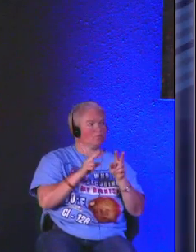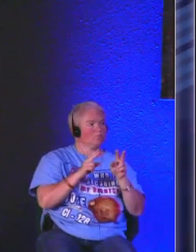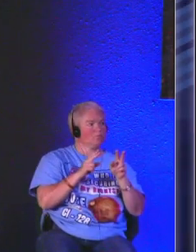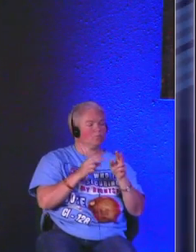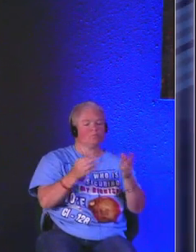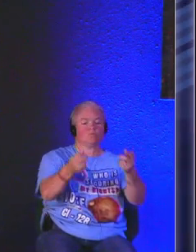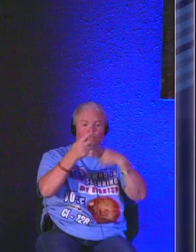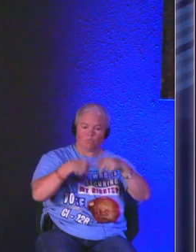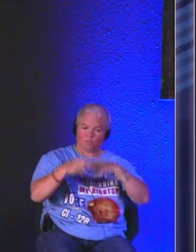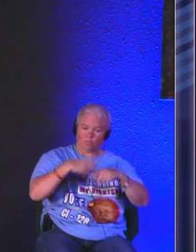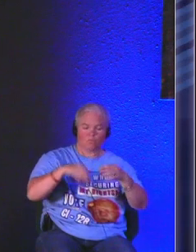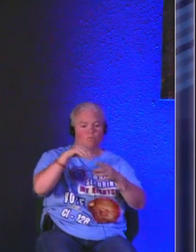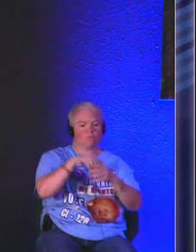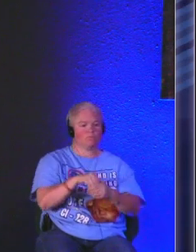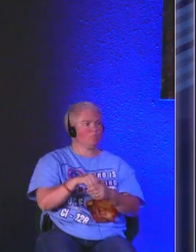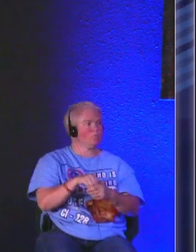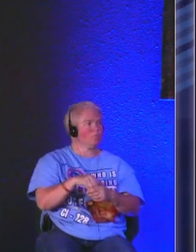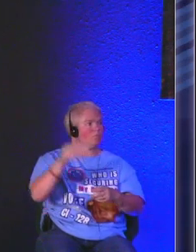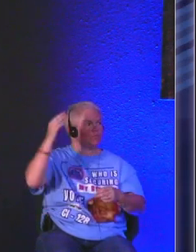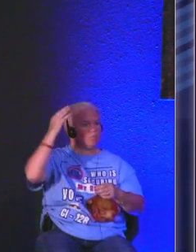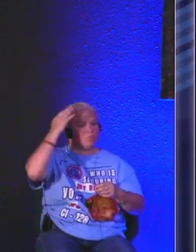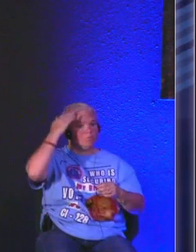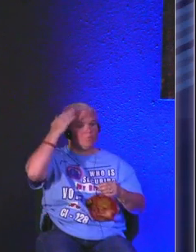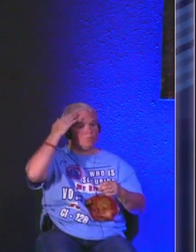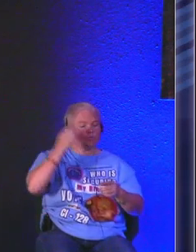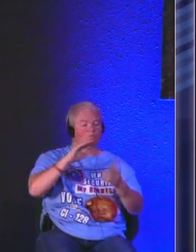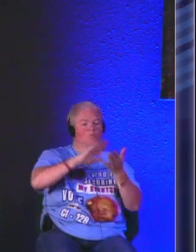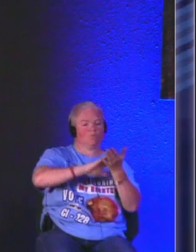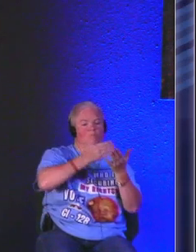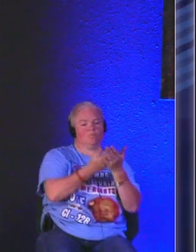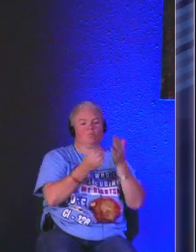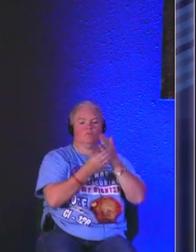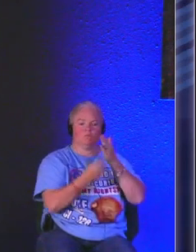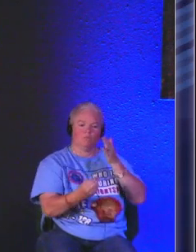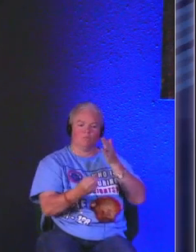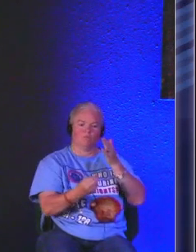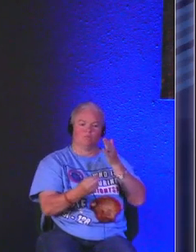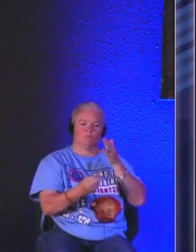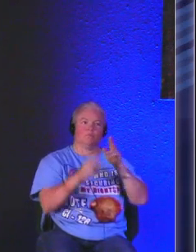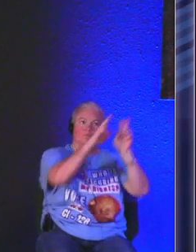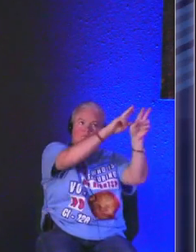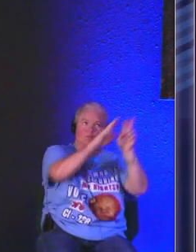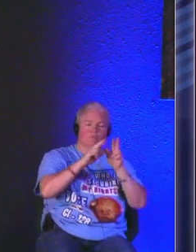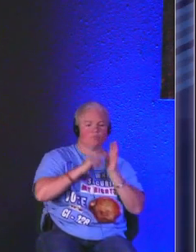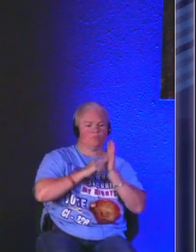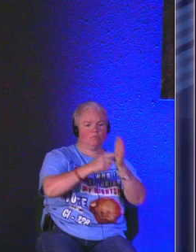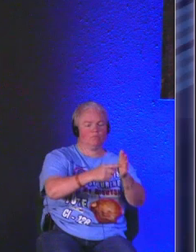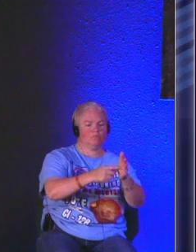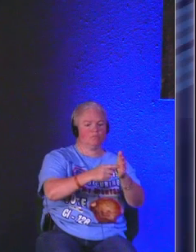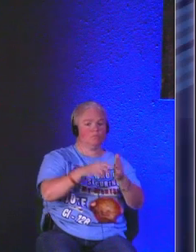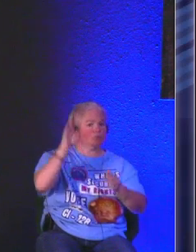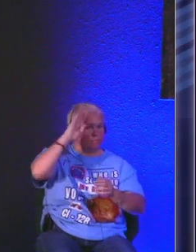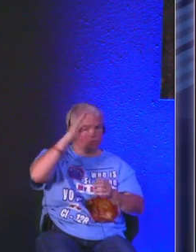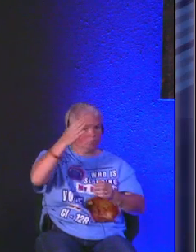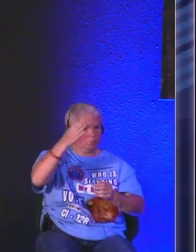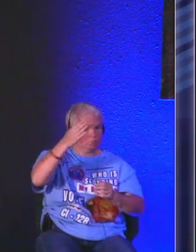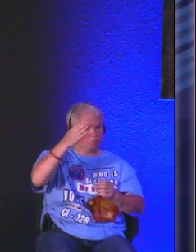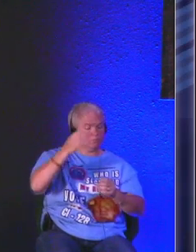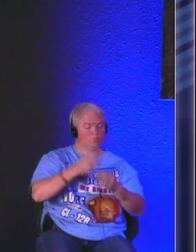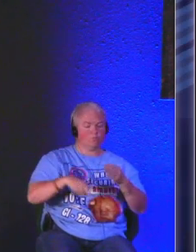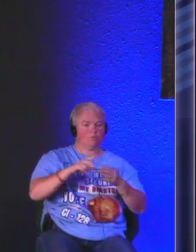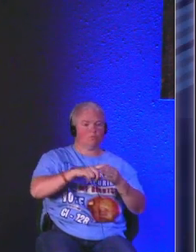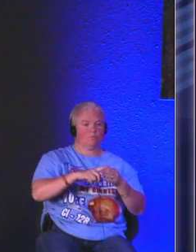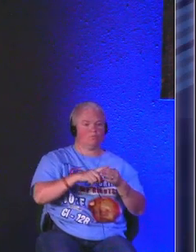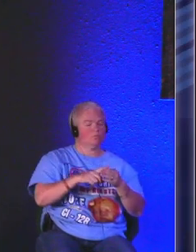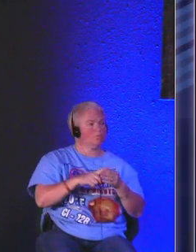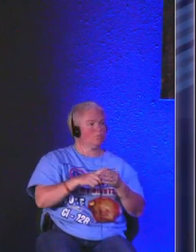when that honored guest came in their head was anointed with oil and it was to show honor right it was like hey this is what this